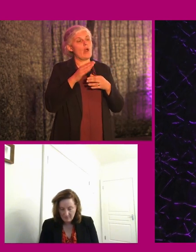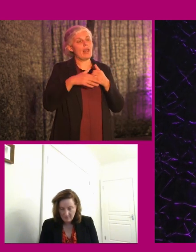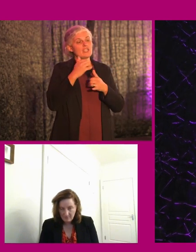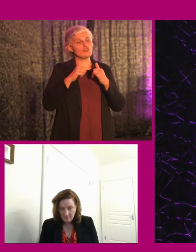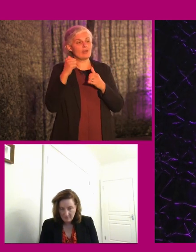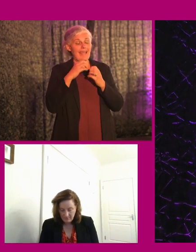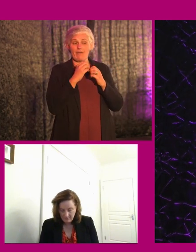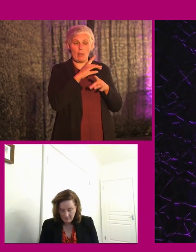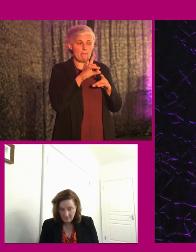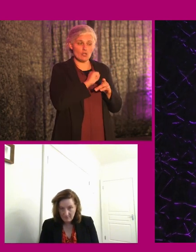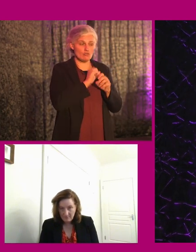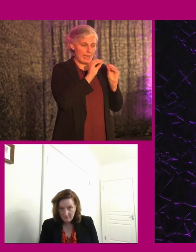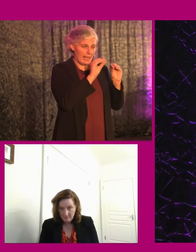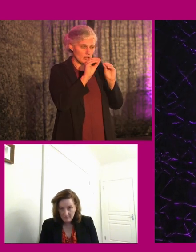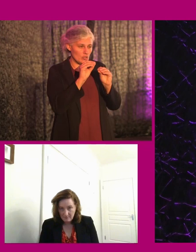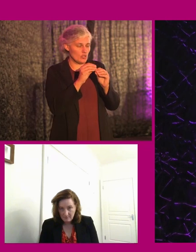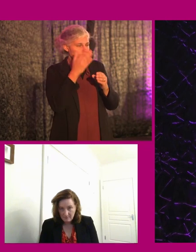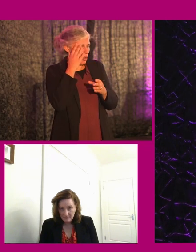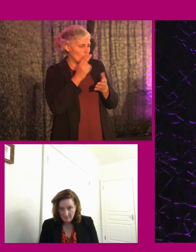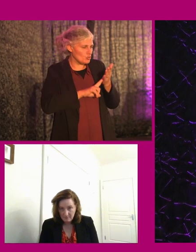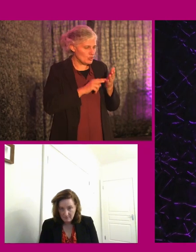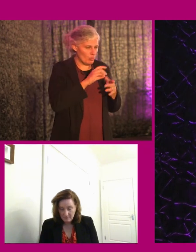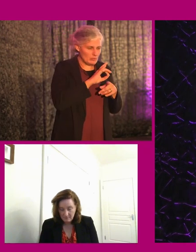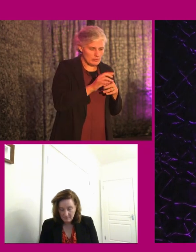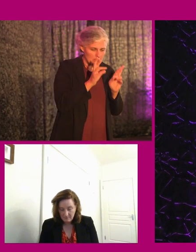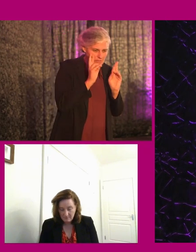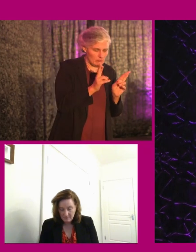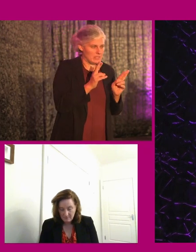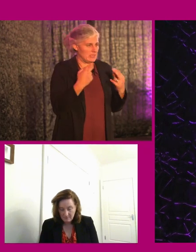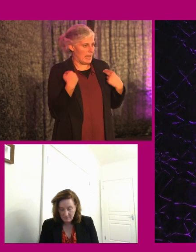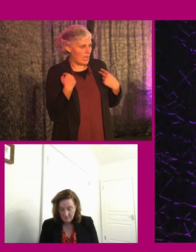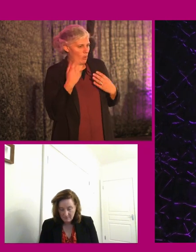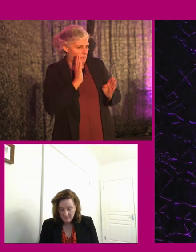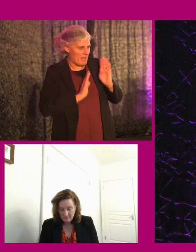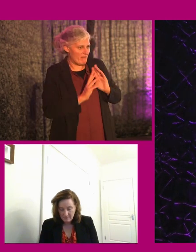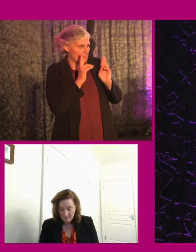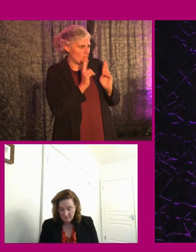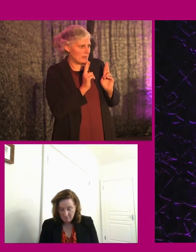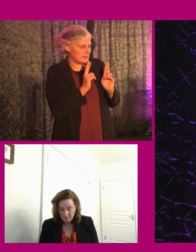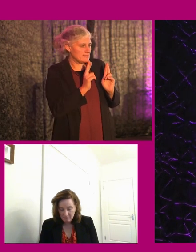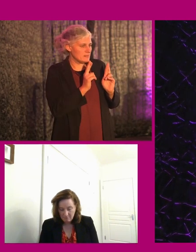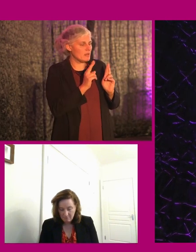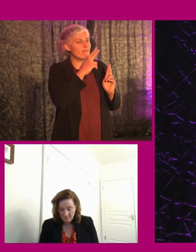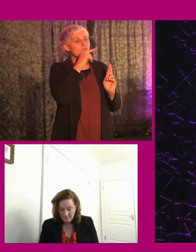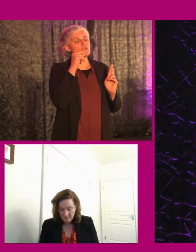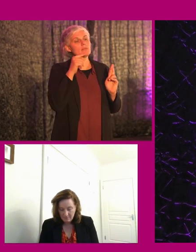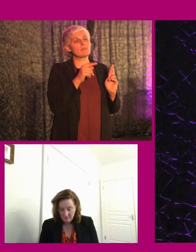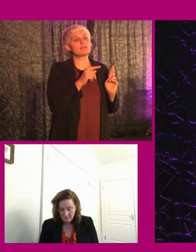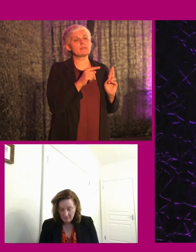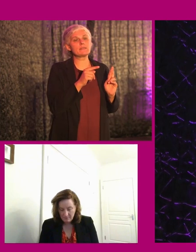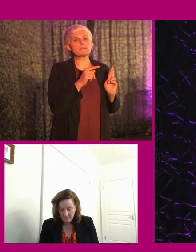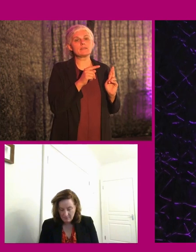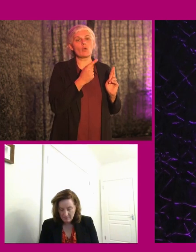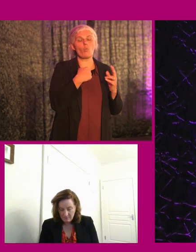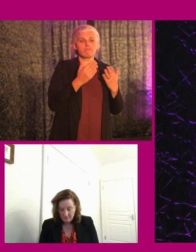everyone was educated and knew what the right language and behaviors were to use. For example, we